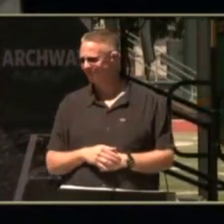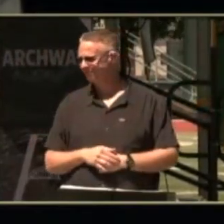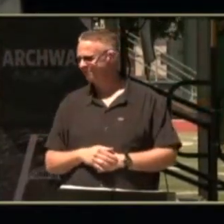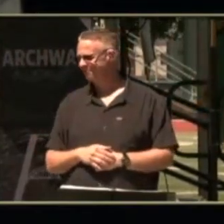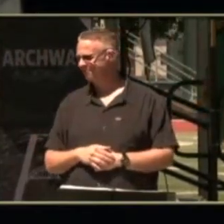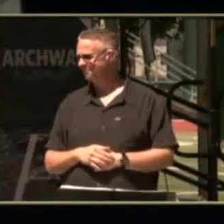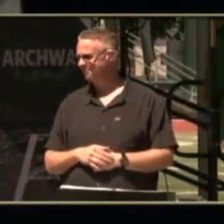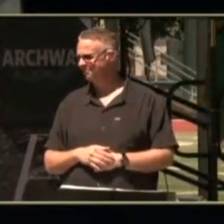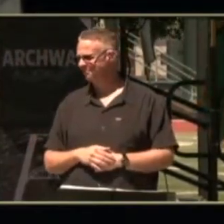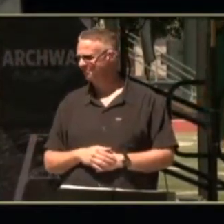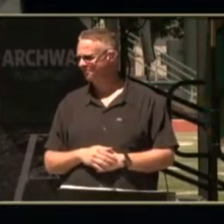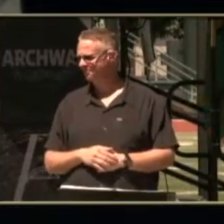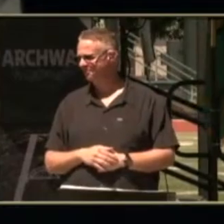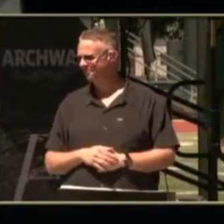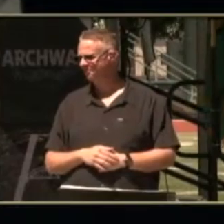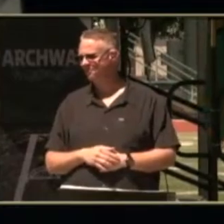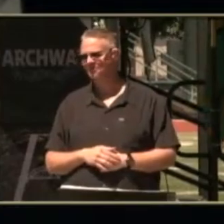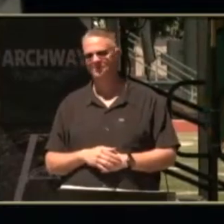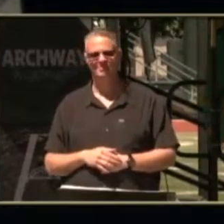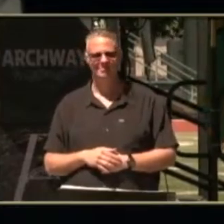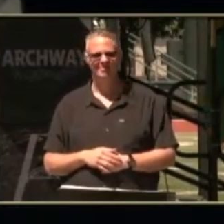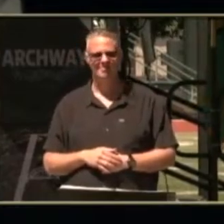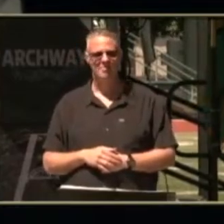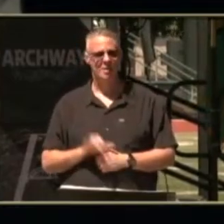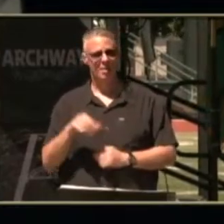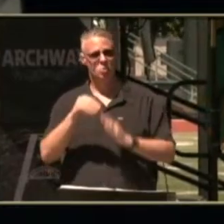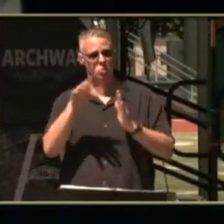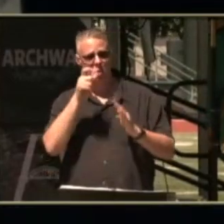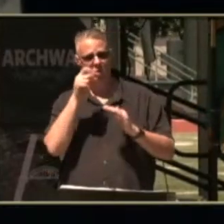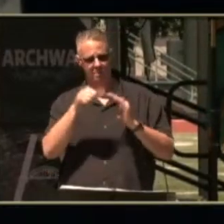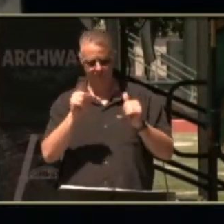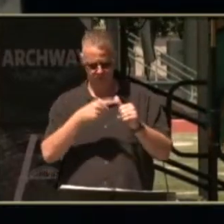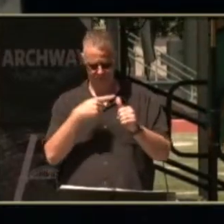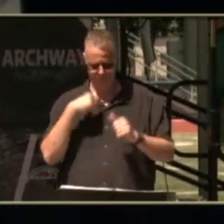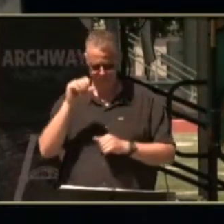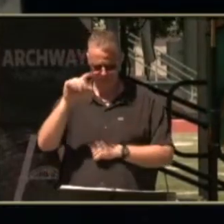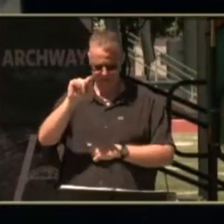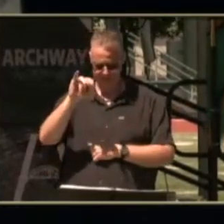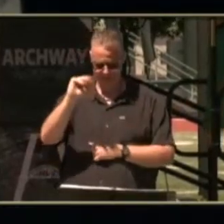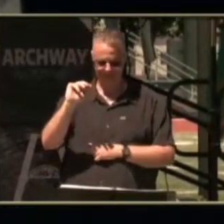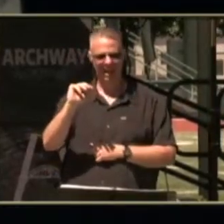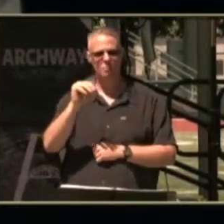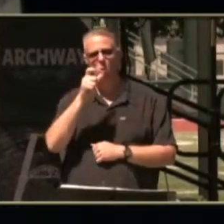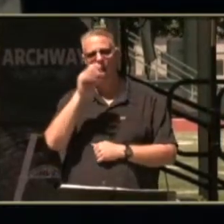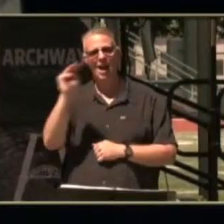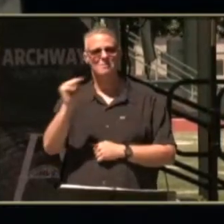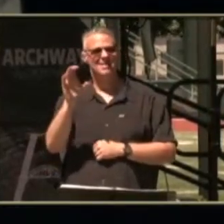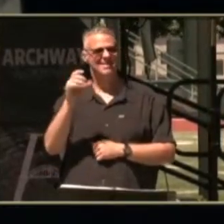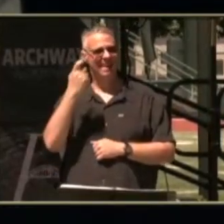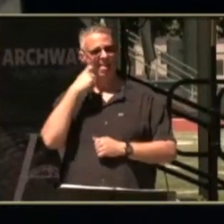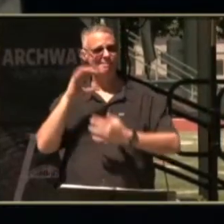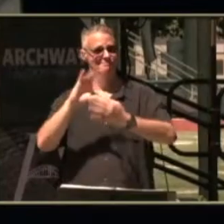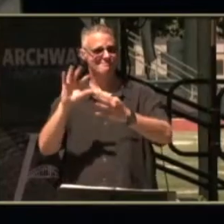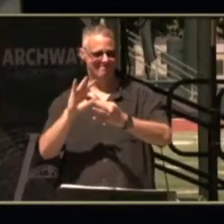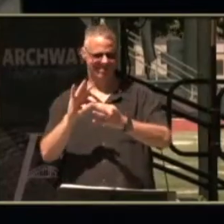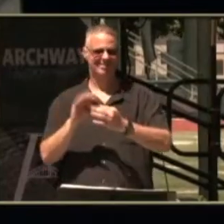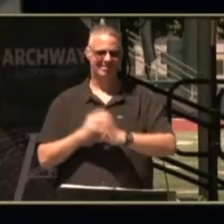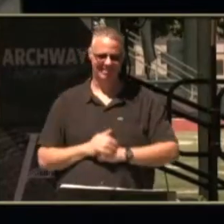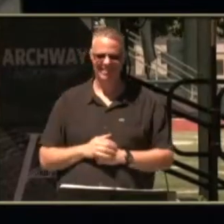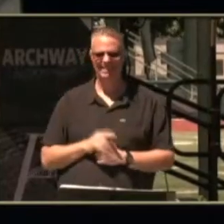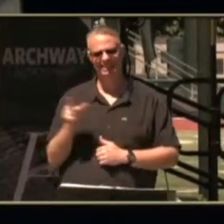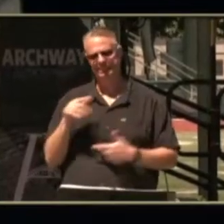so i'm going to start with uh the students i have first is tim who's our emcee today he has been